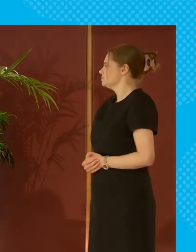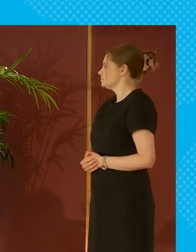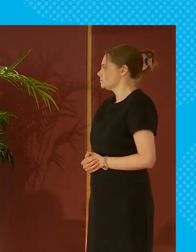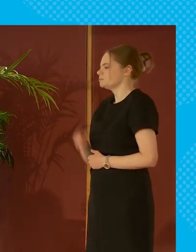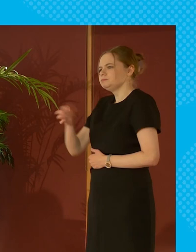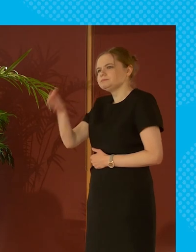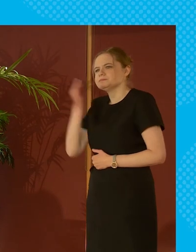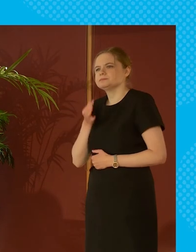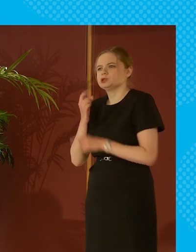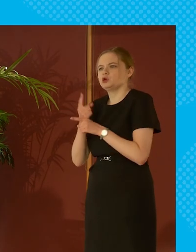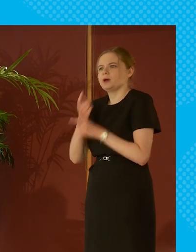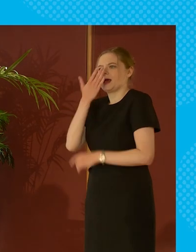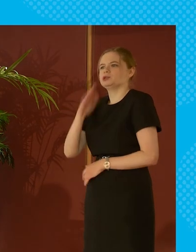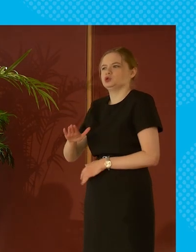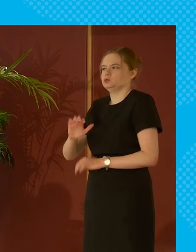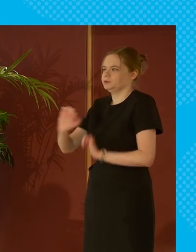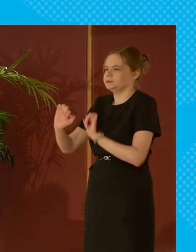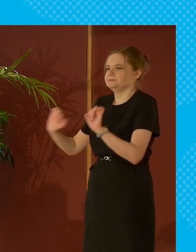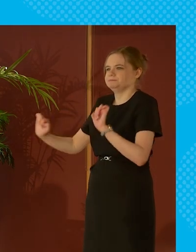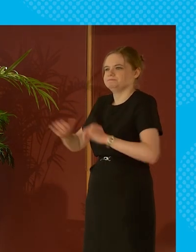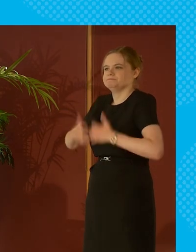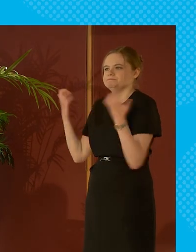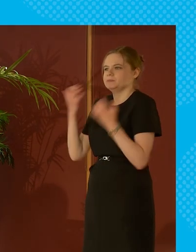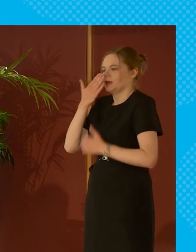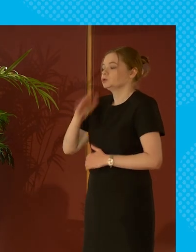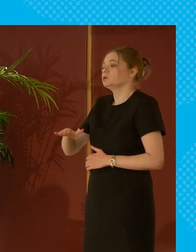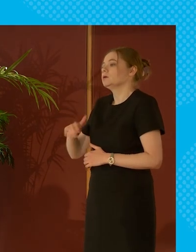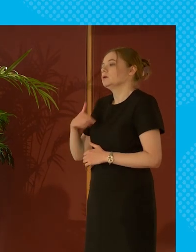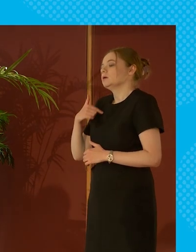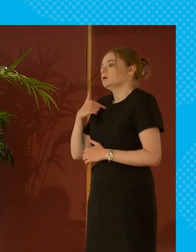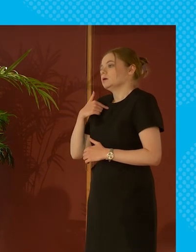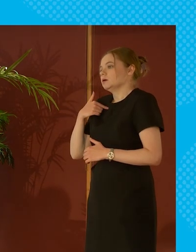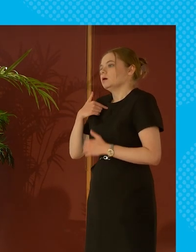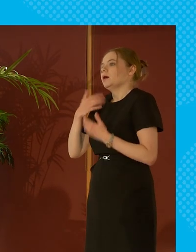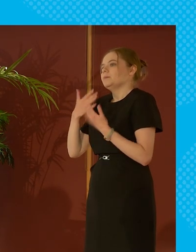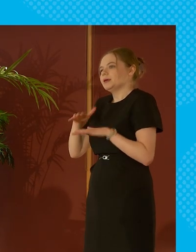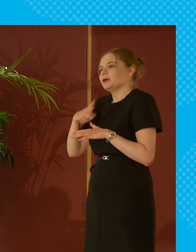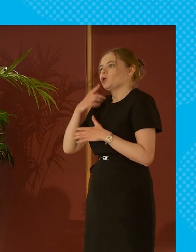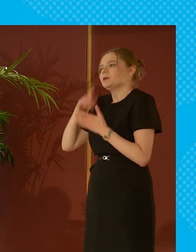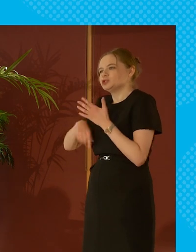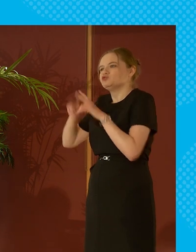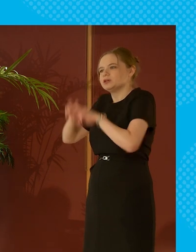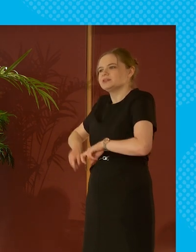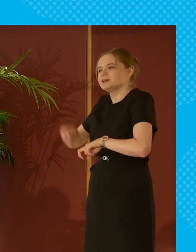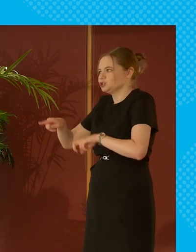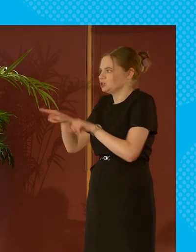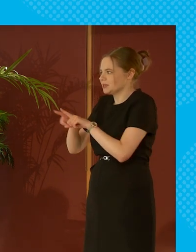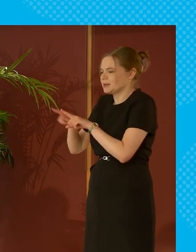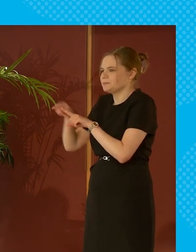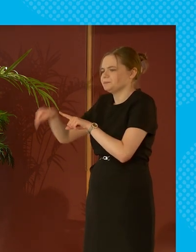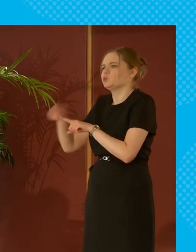come on the question around the kind of attitudes thing i think partly and i've probably commissioned research that does the same